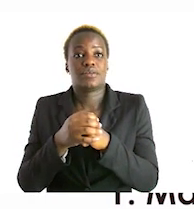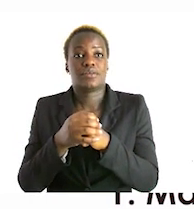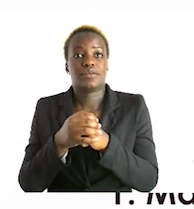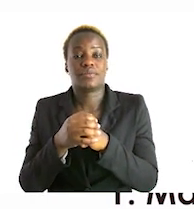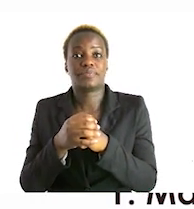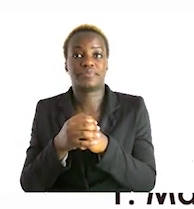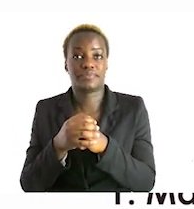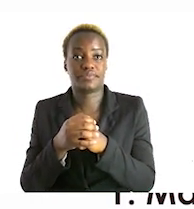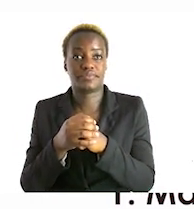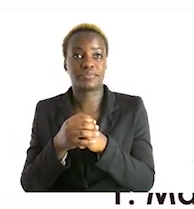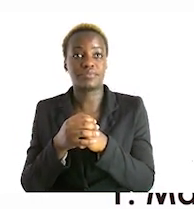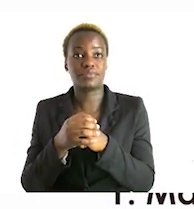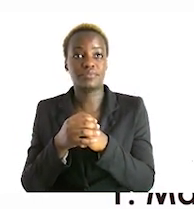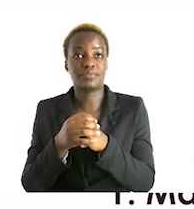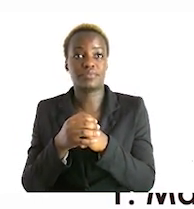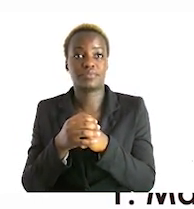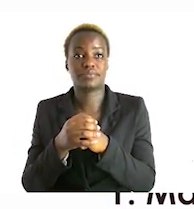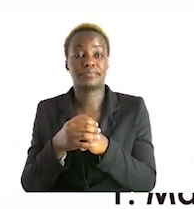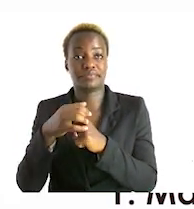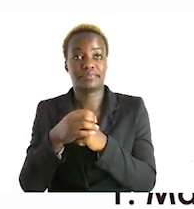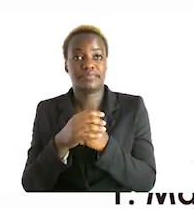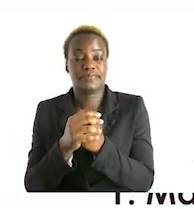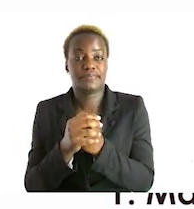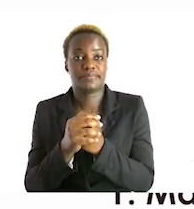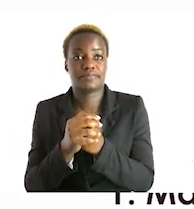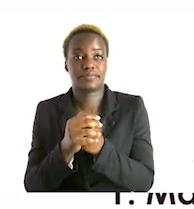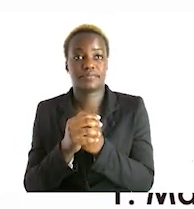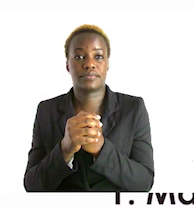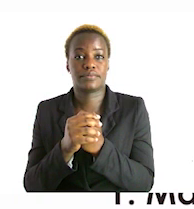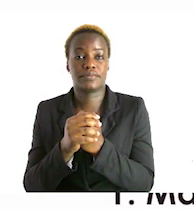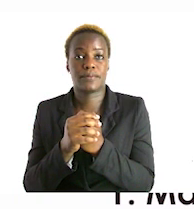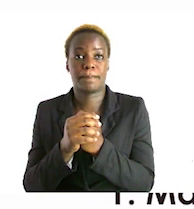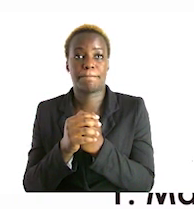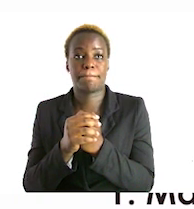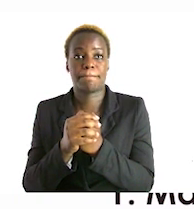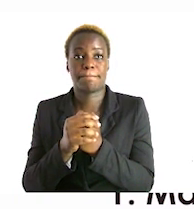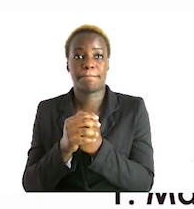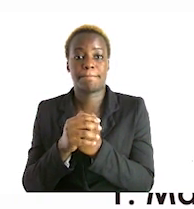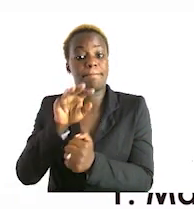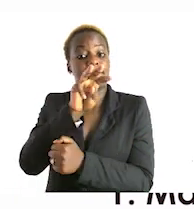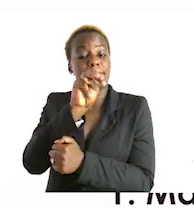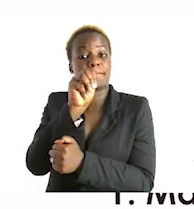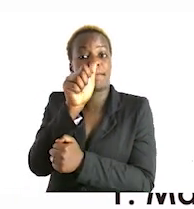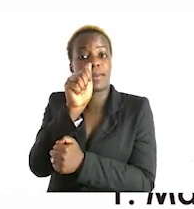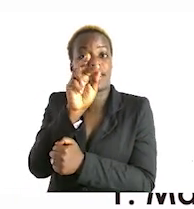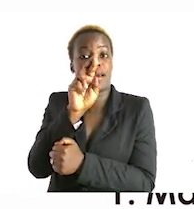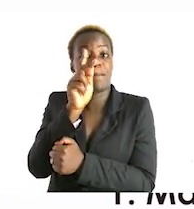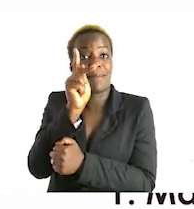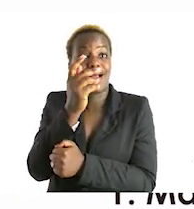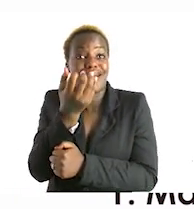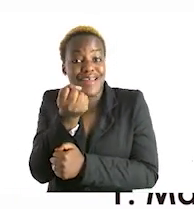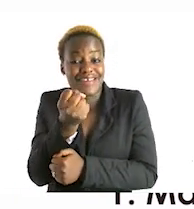the following word sums teacher will do the first one with you let us quickly read mark has nine